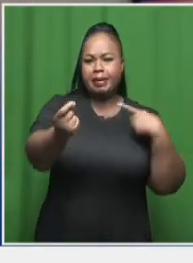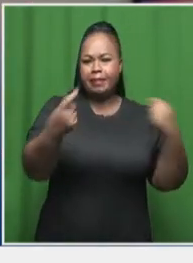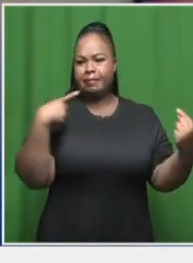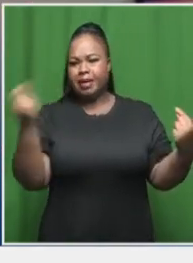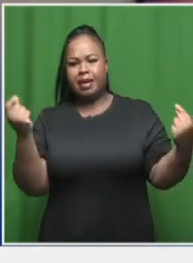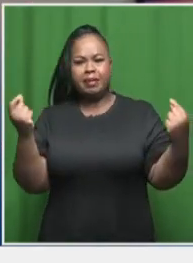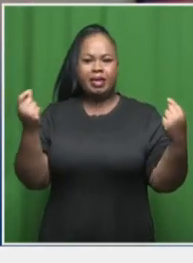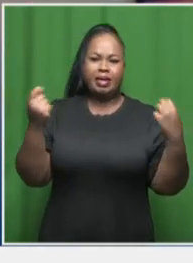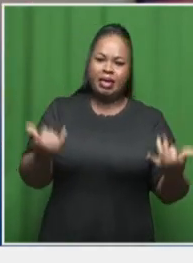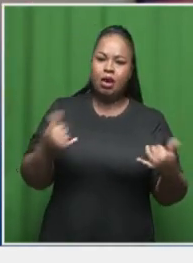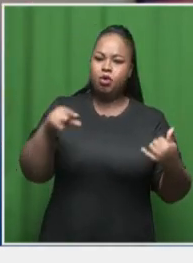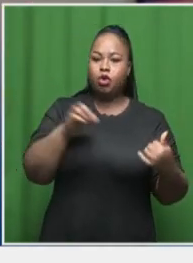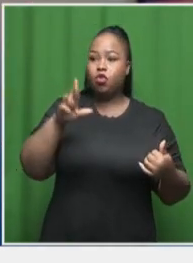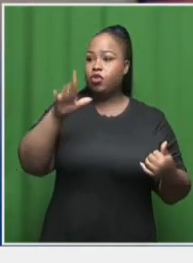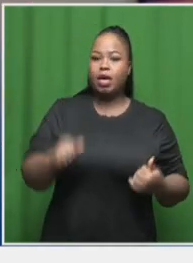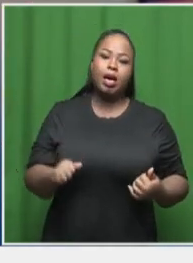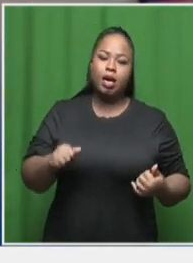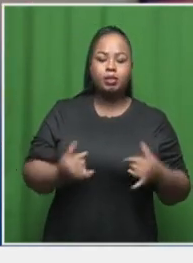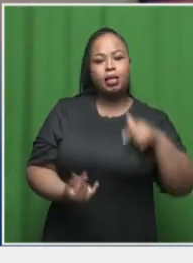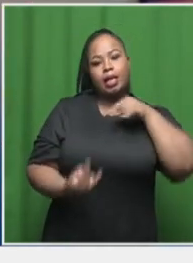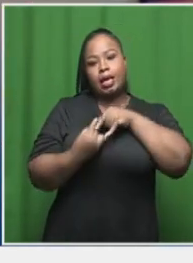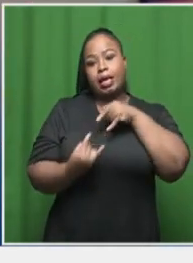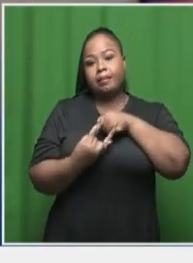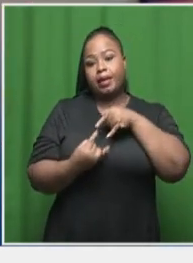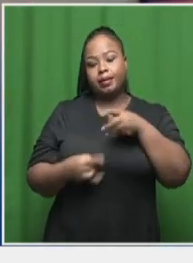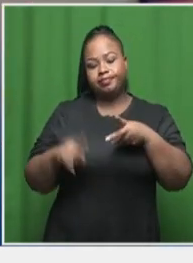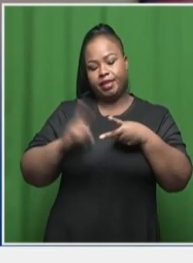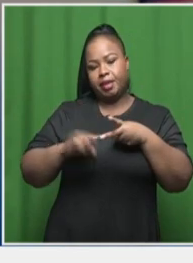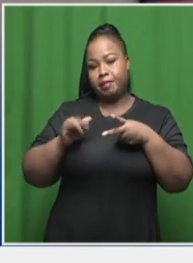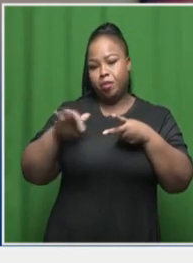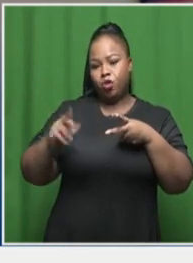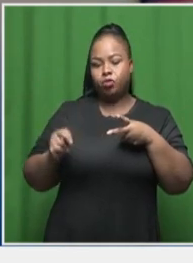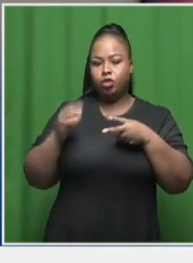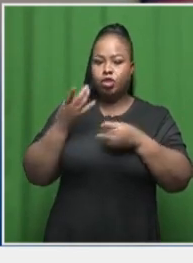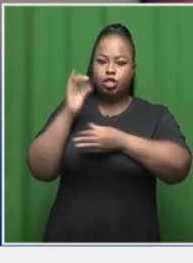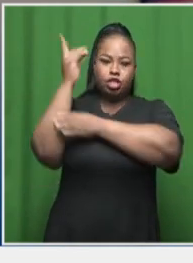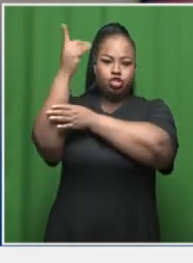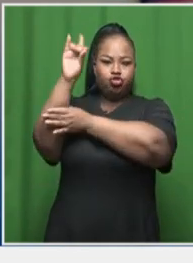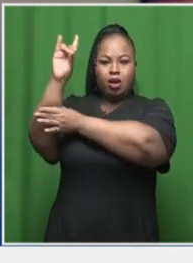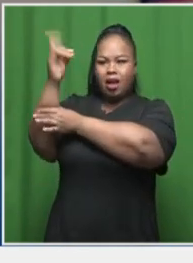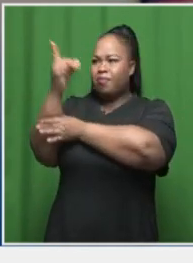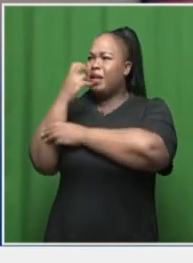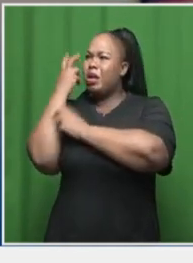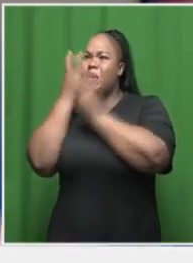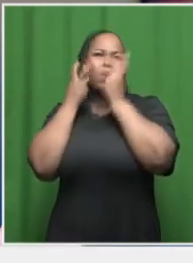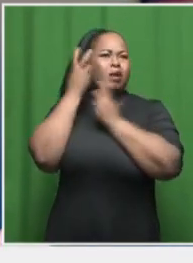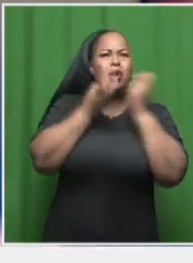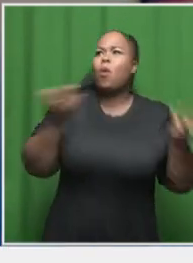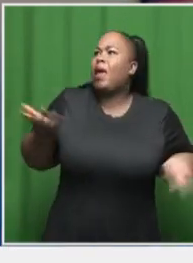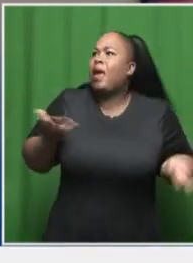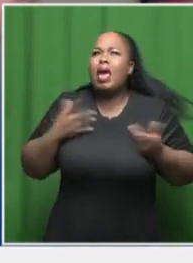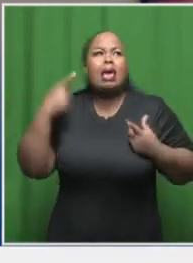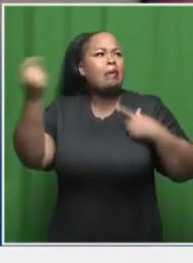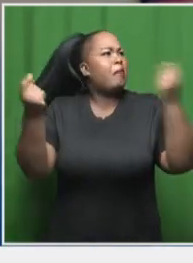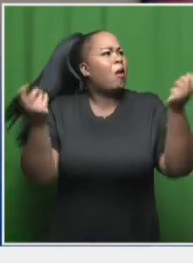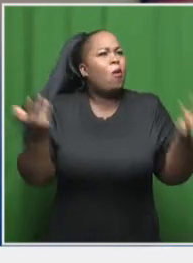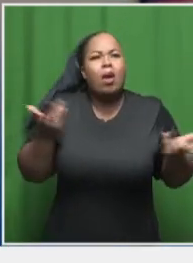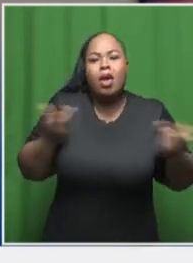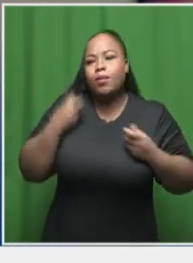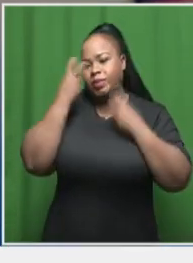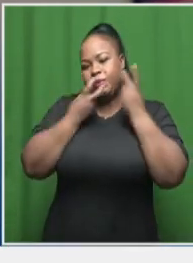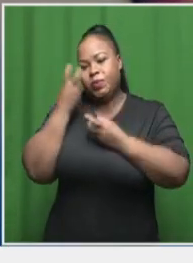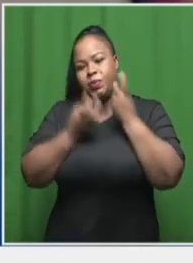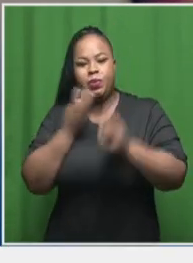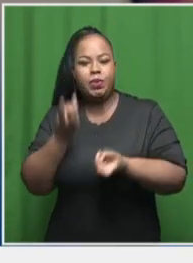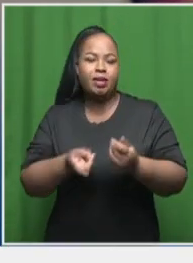now it's Gloria, the hippo and Malman, the, the giraffe who are looking for these two, like where they go and where they let's find them.